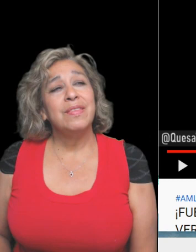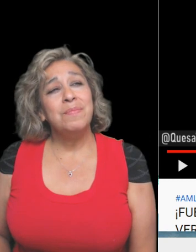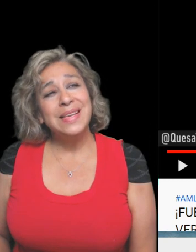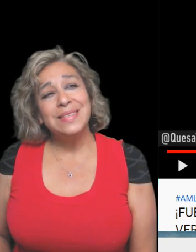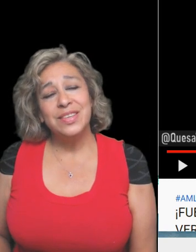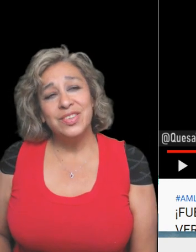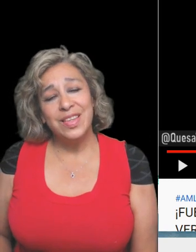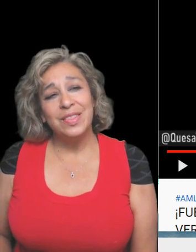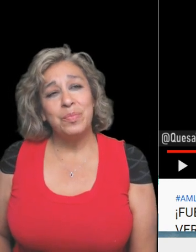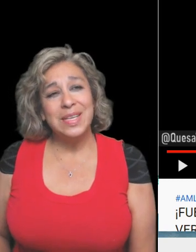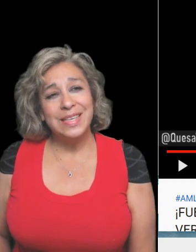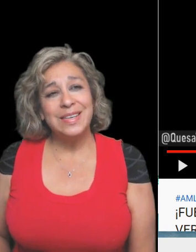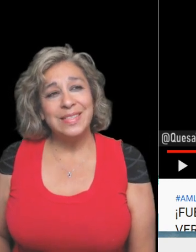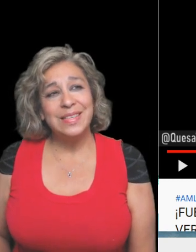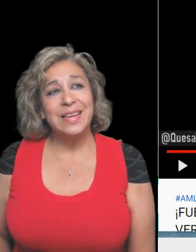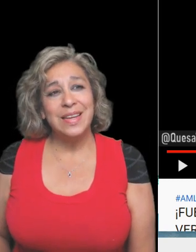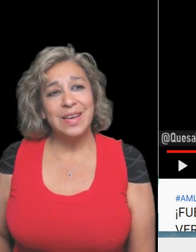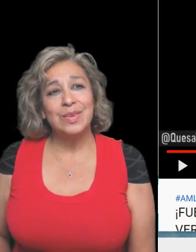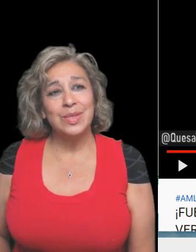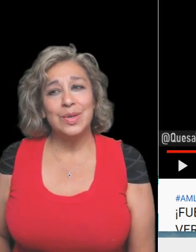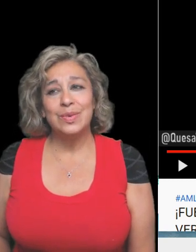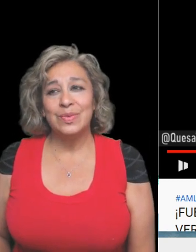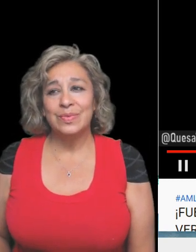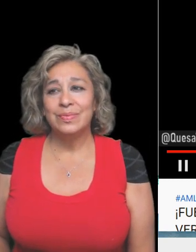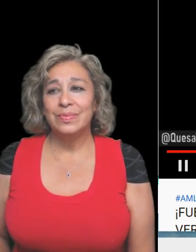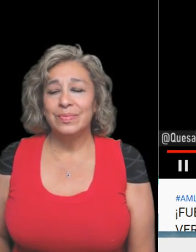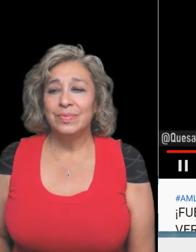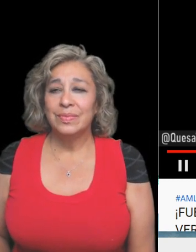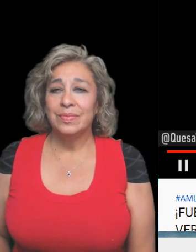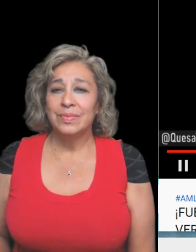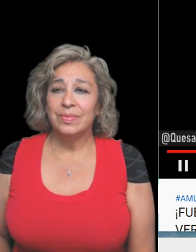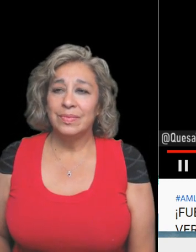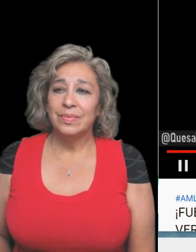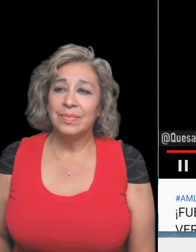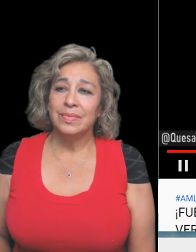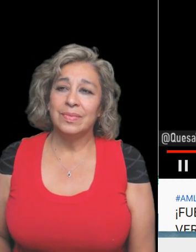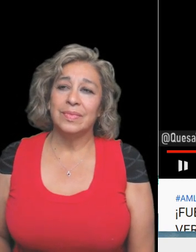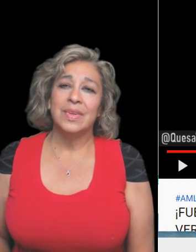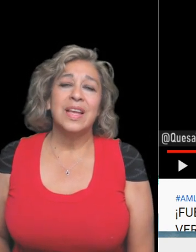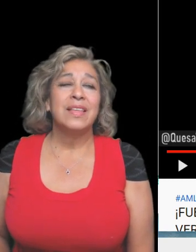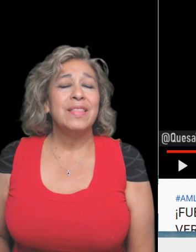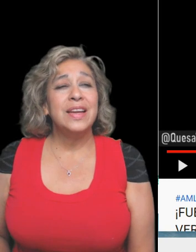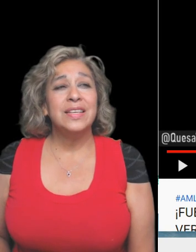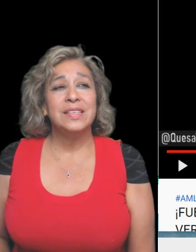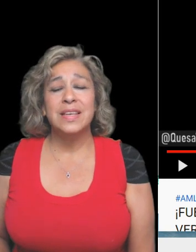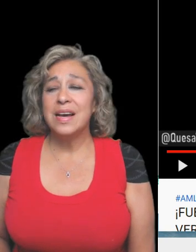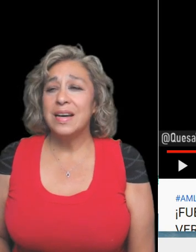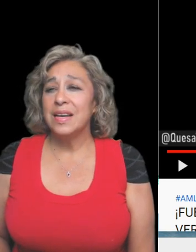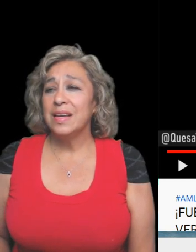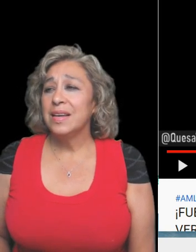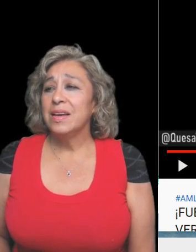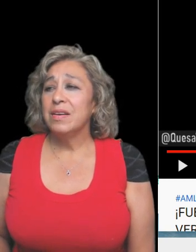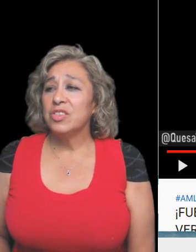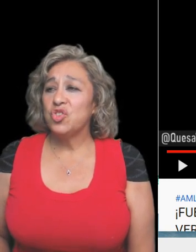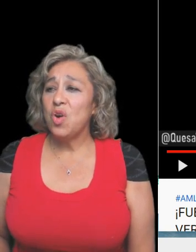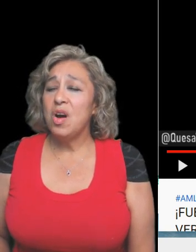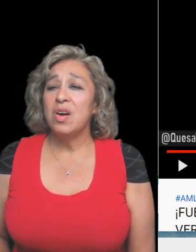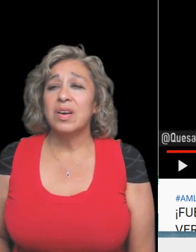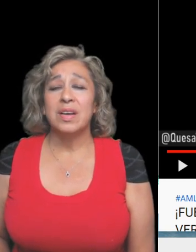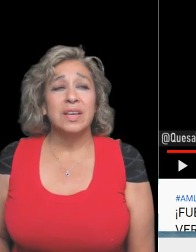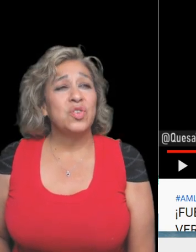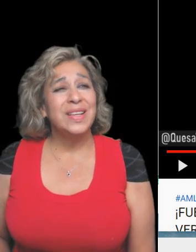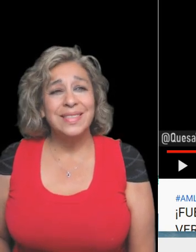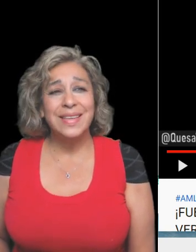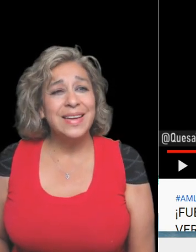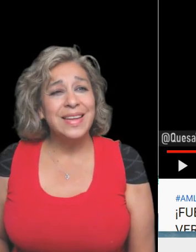The message that the president is sending also. fuerte, trascendente. That is strong,